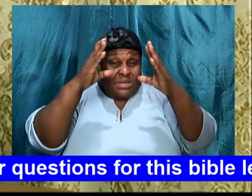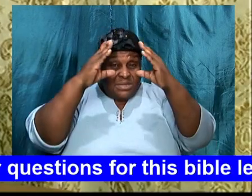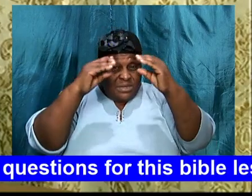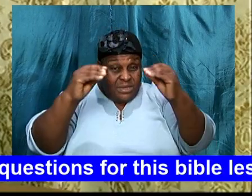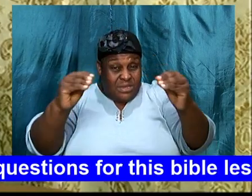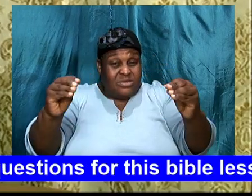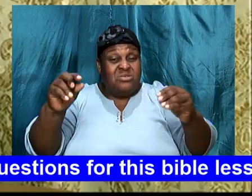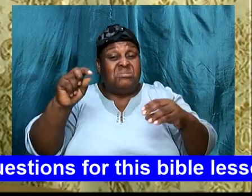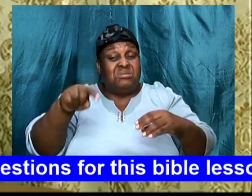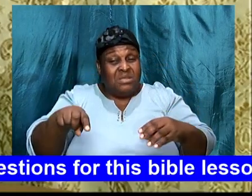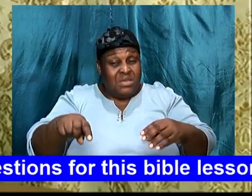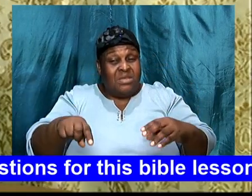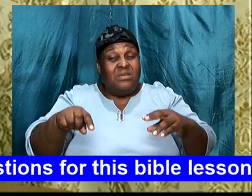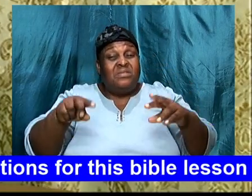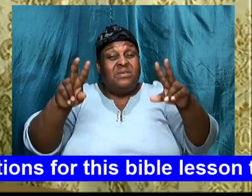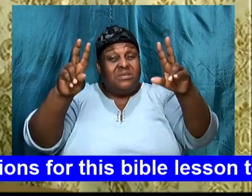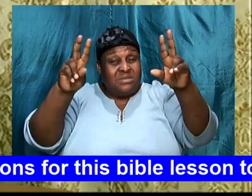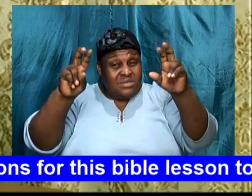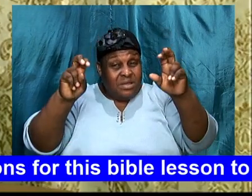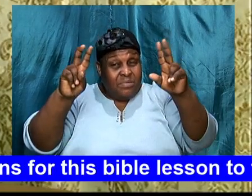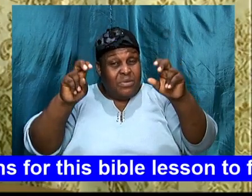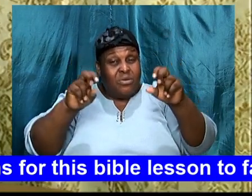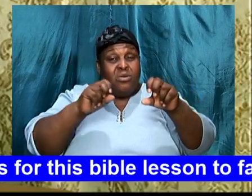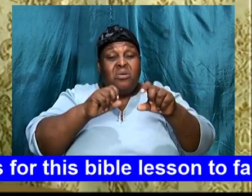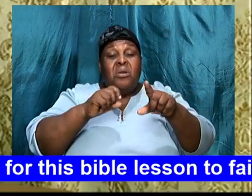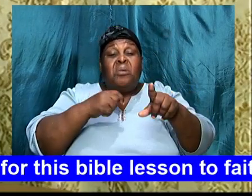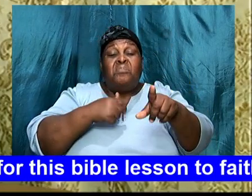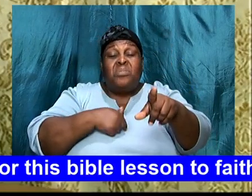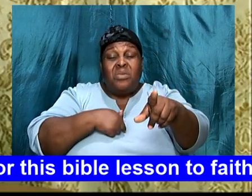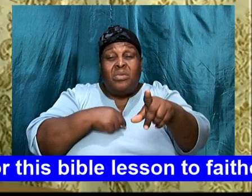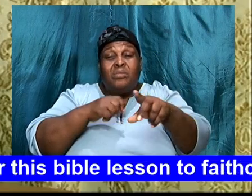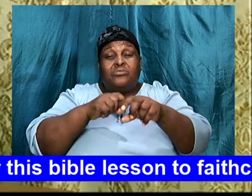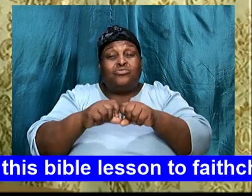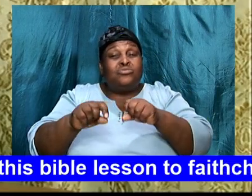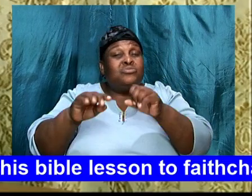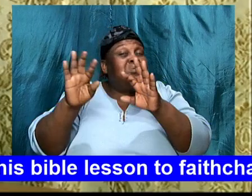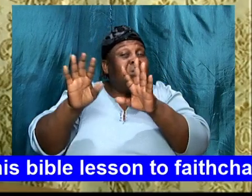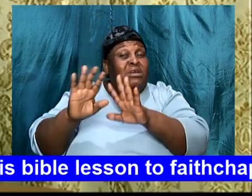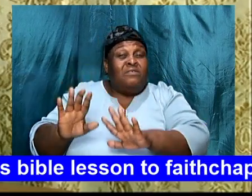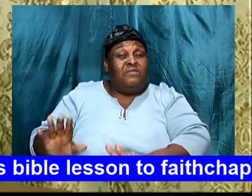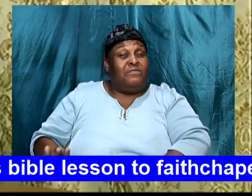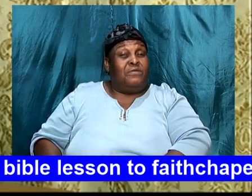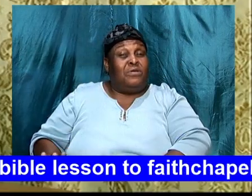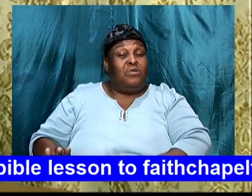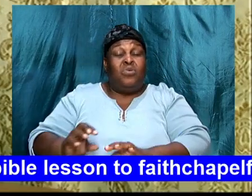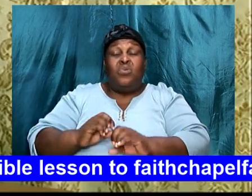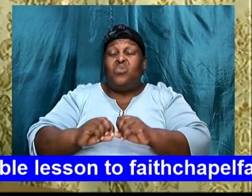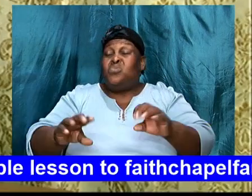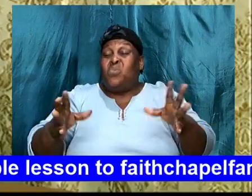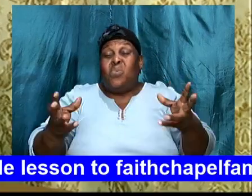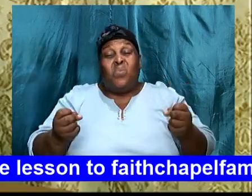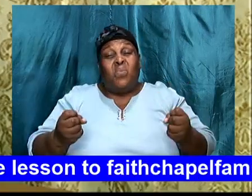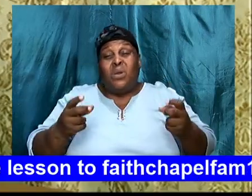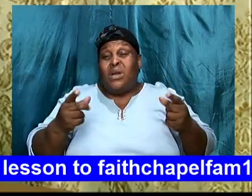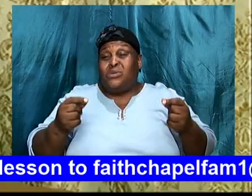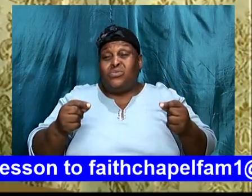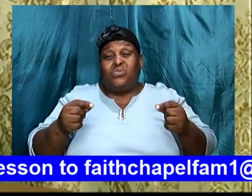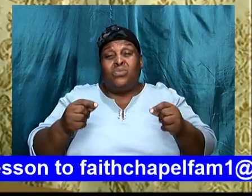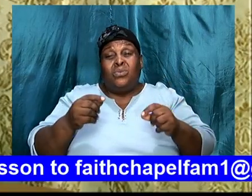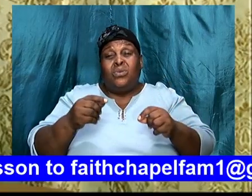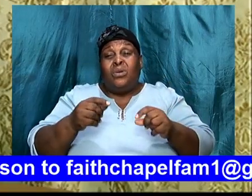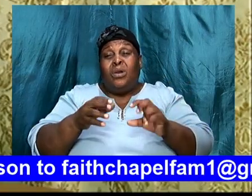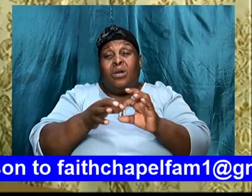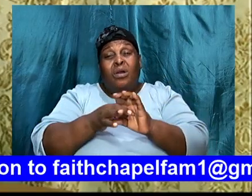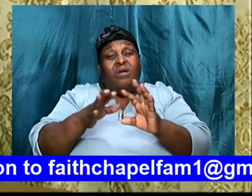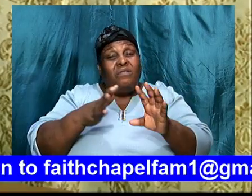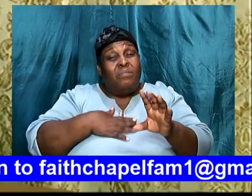afraid, let me say it, I'm so afraid, I don't want to do it, off my own will. Look here, I rather God, I rather to know, that